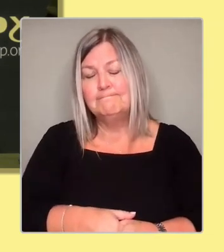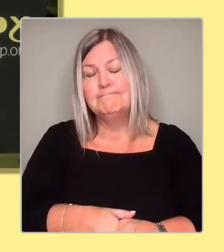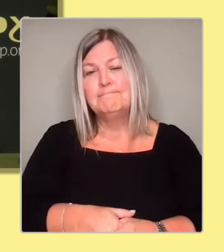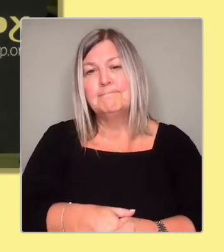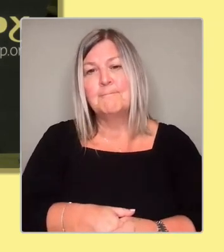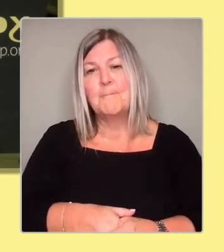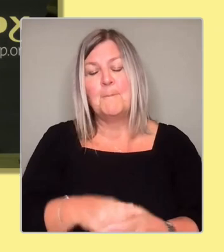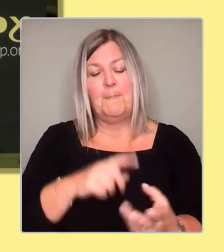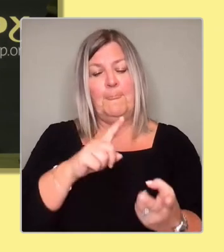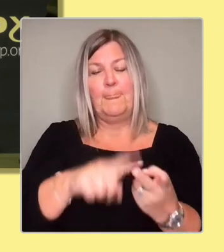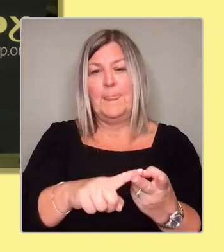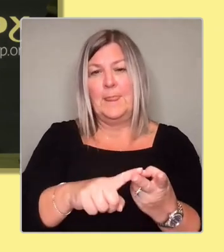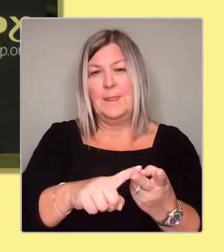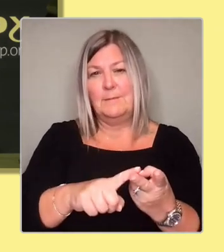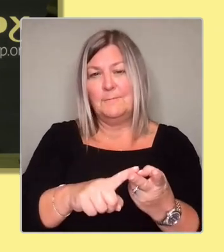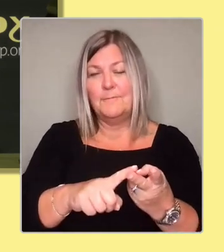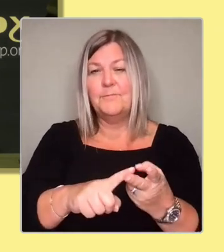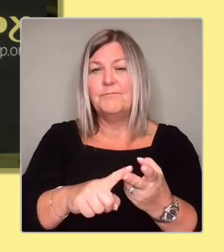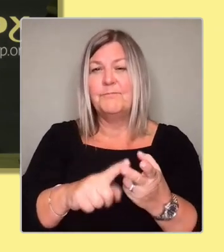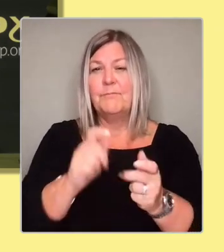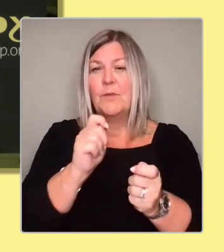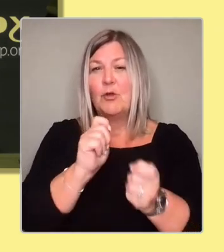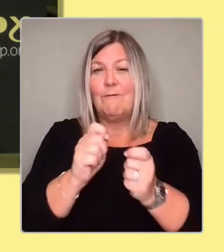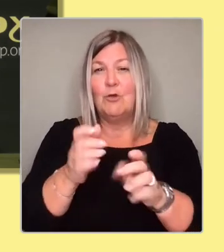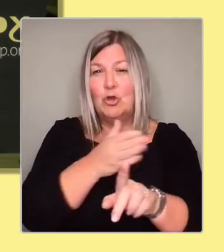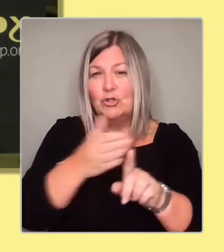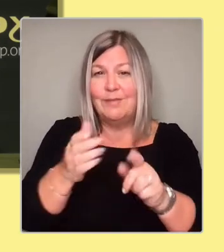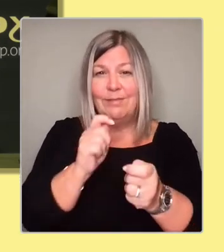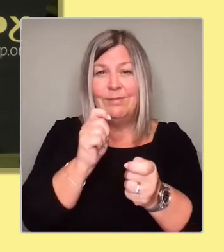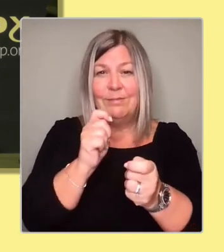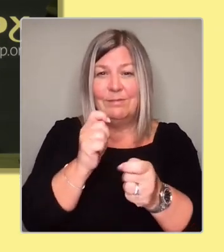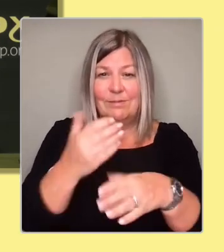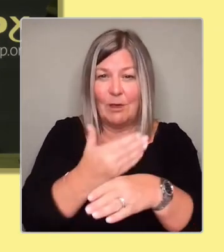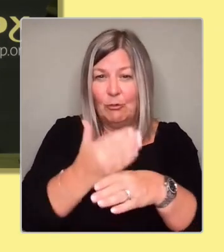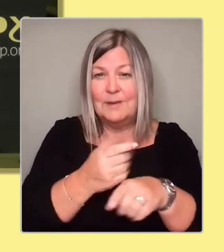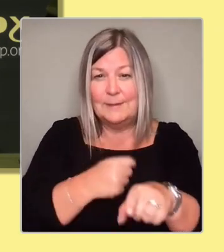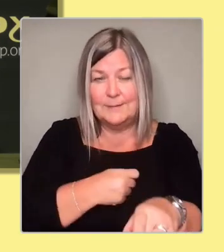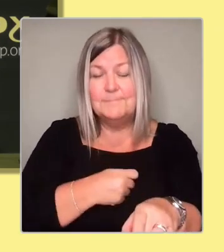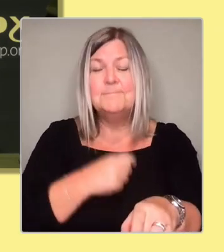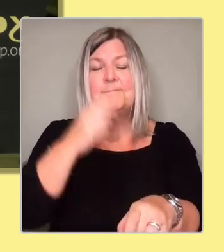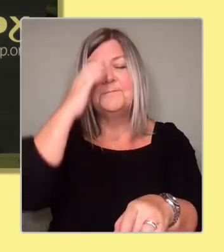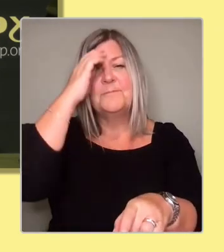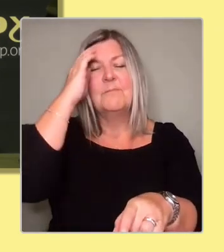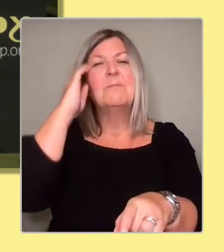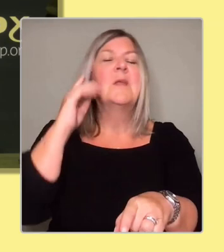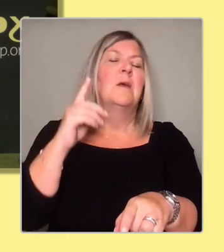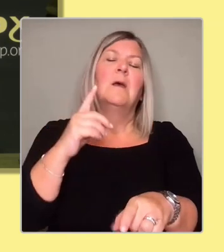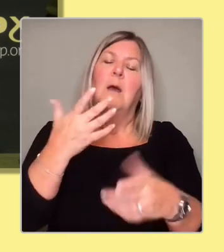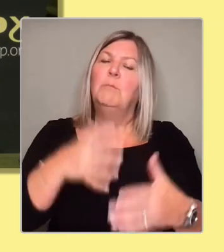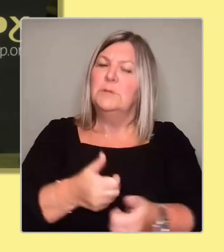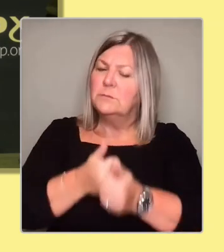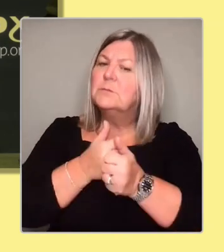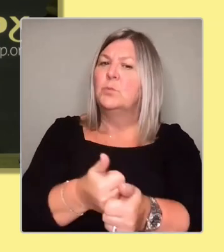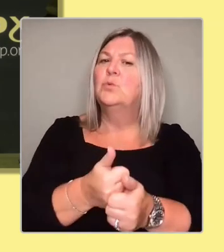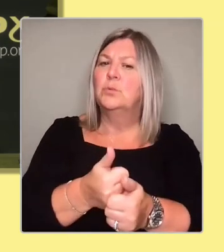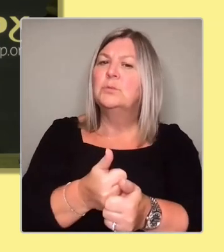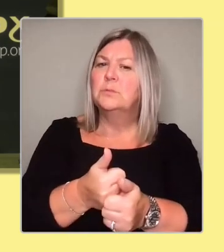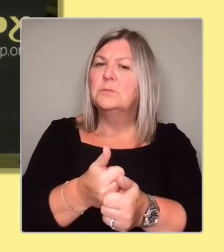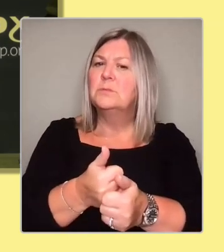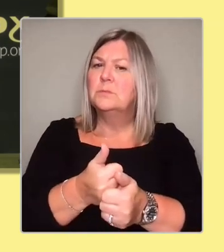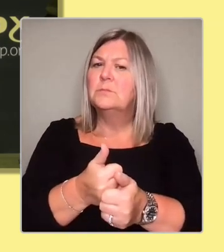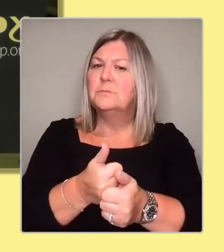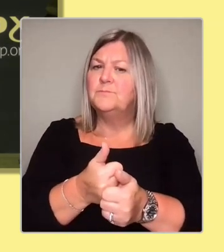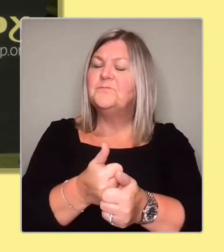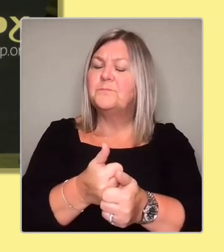therapy. And I have given my unequivocal support to plans to ensure that we ban conversion